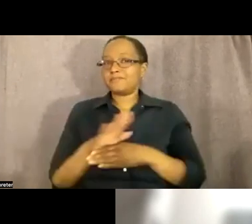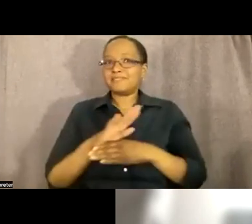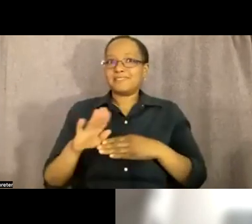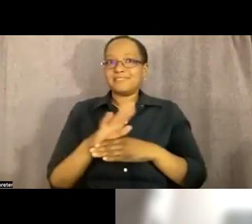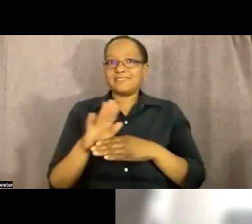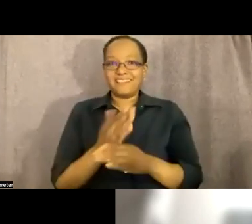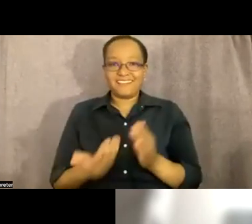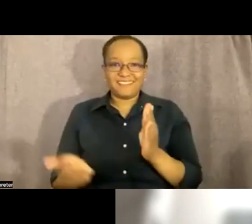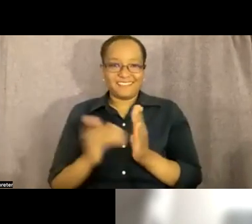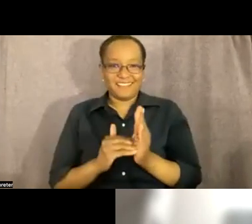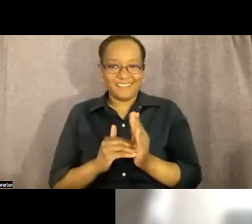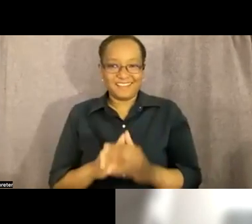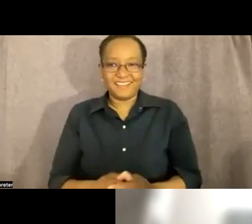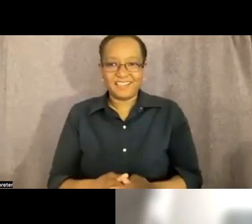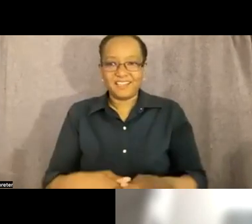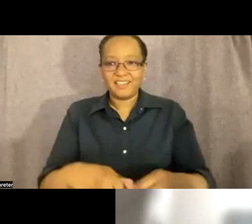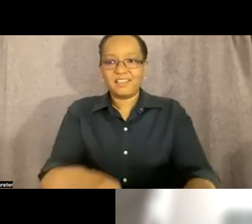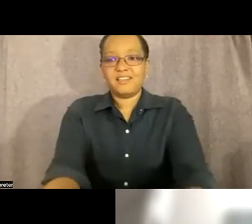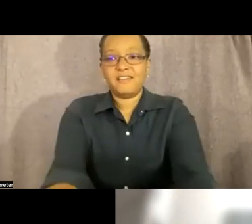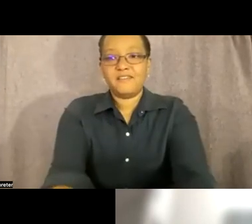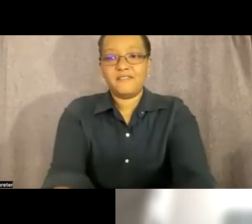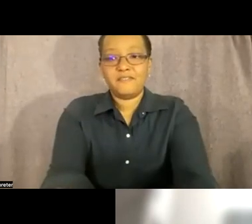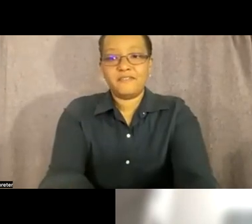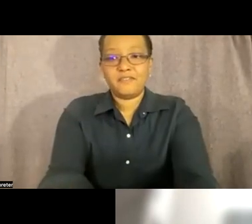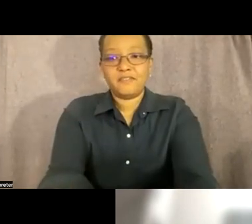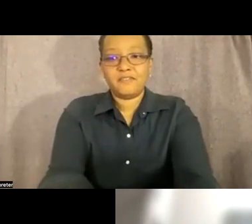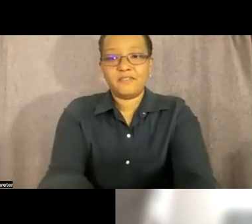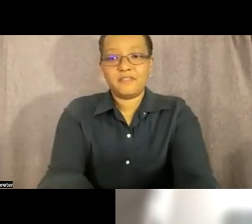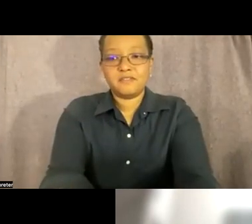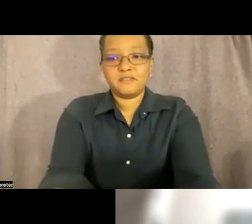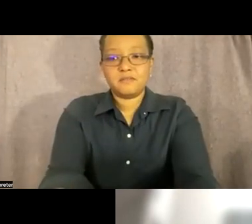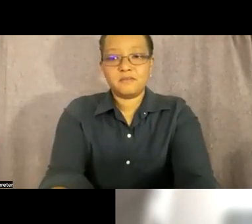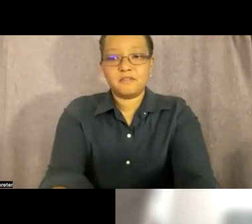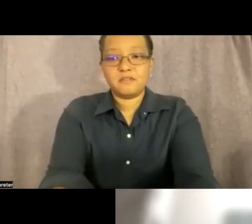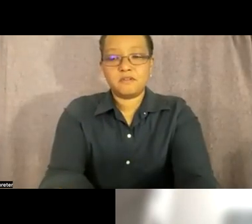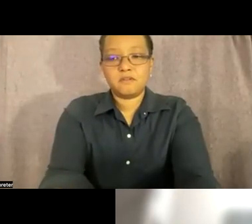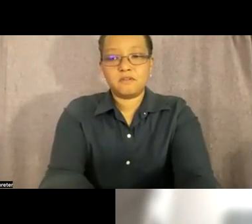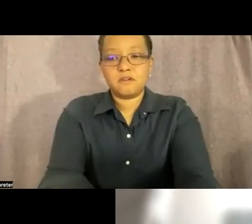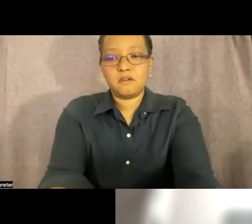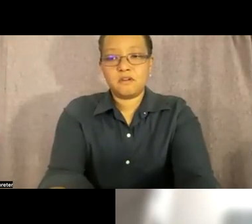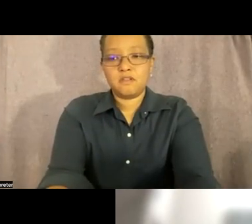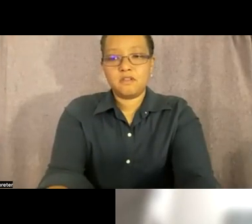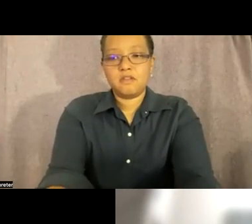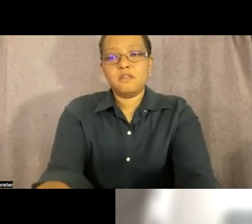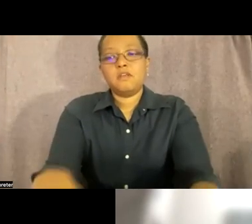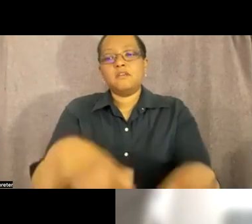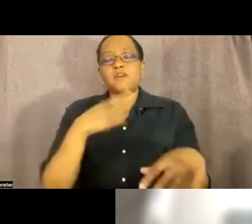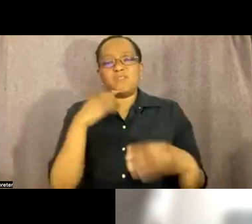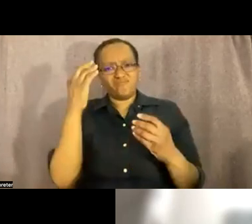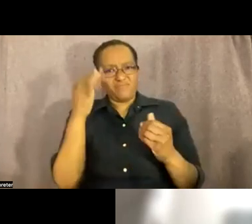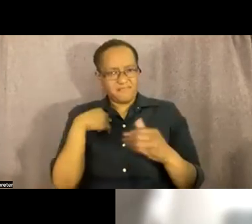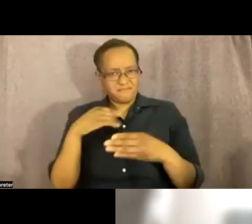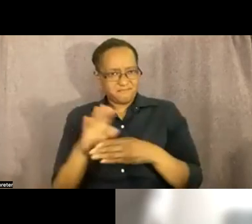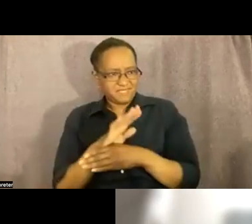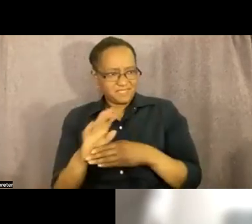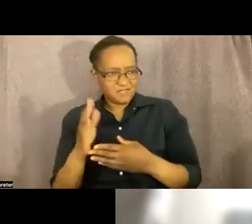what do you just uh kind of if you can what do you what are you busy about again like